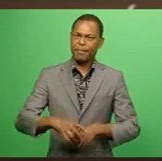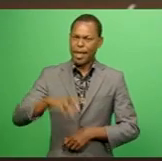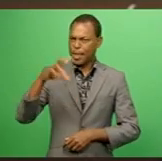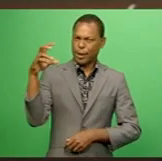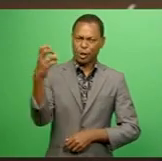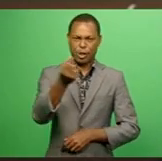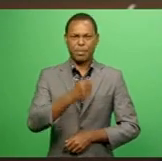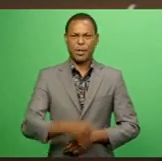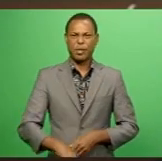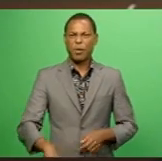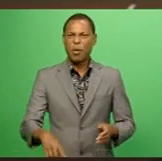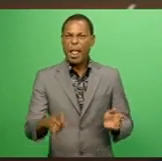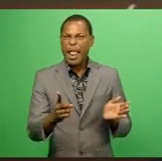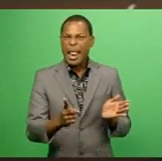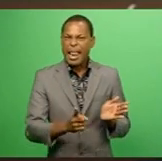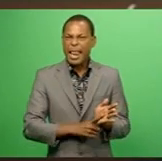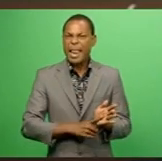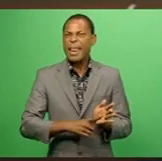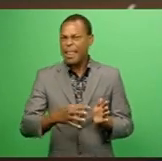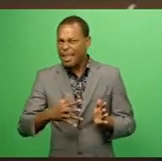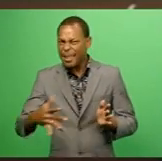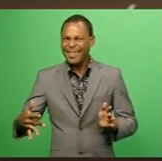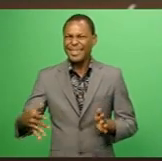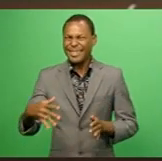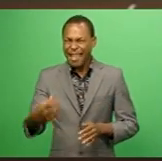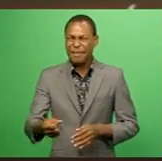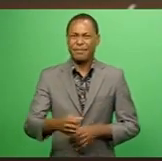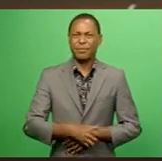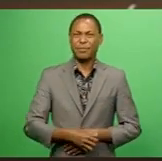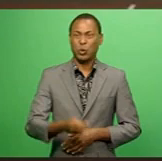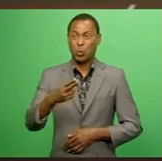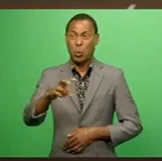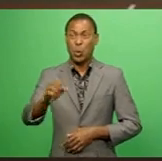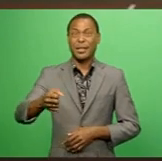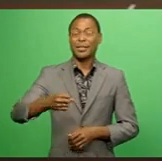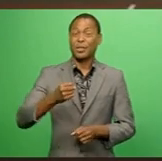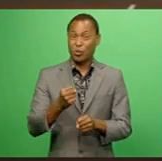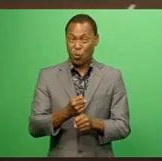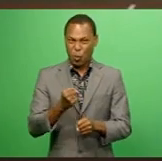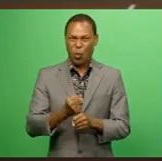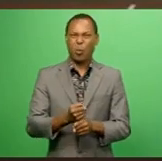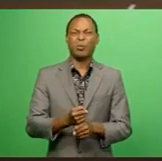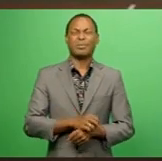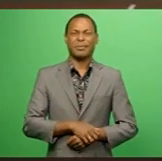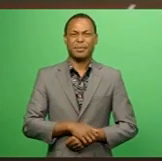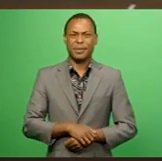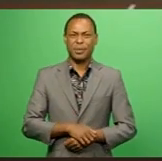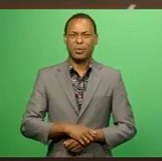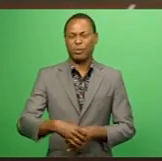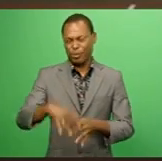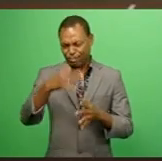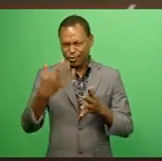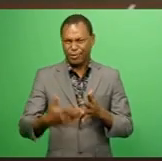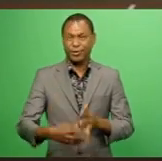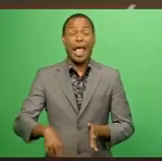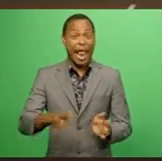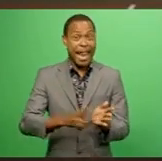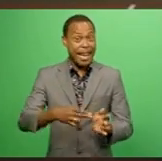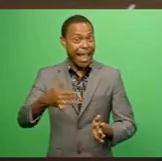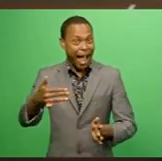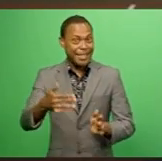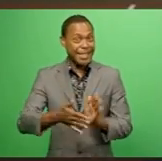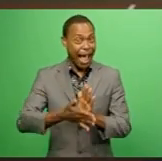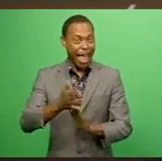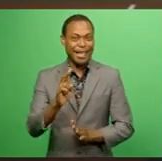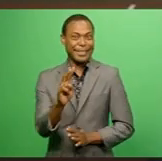the Lelin Memorial School boys, the boys from Davu-Ilevu, with 20 golds, 13 silver, and 10 bronze medals. Nakasi High School came in